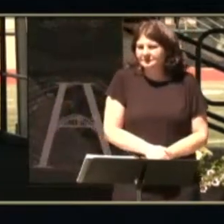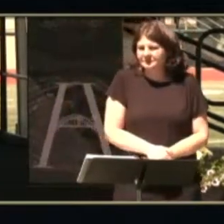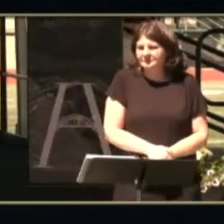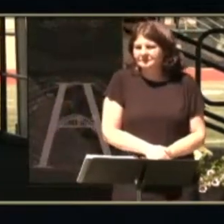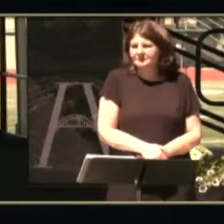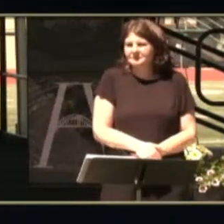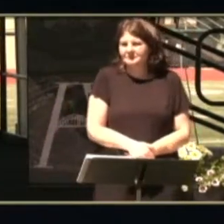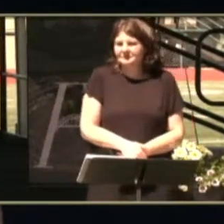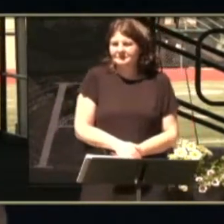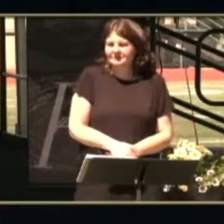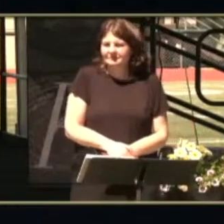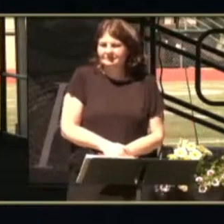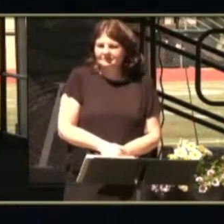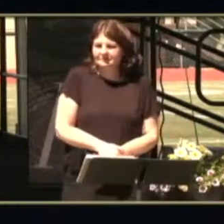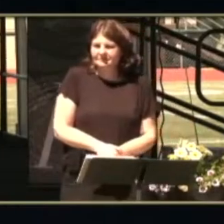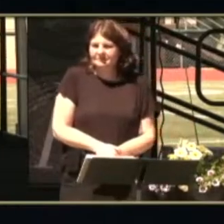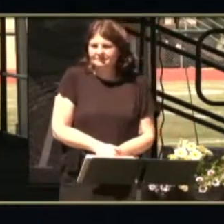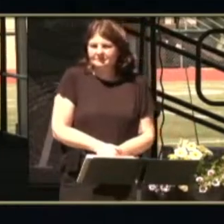That's